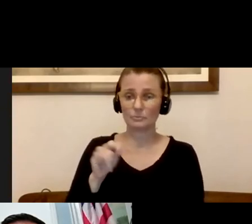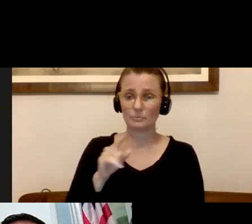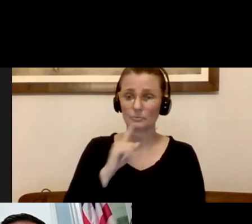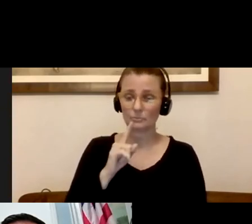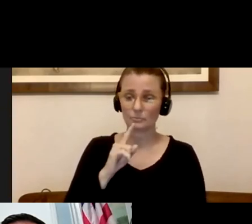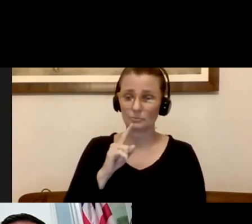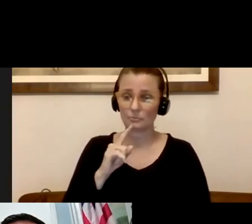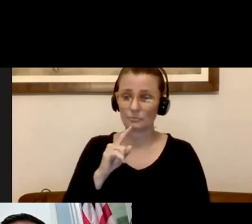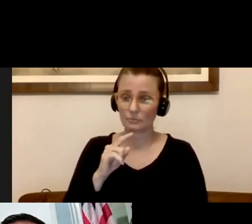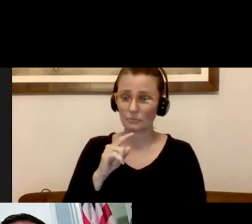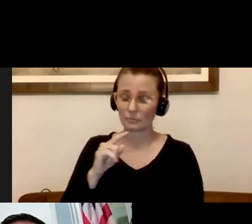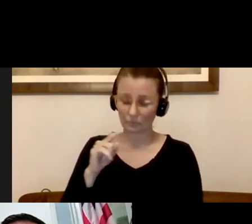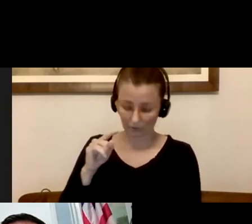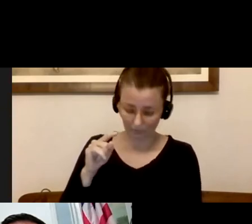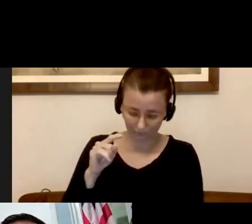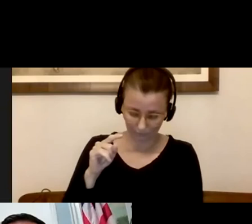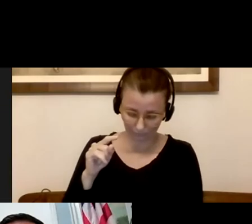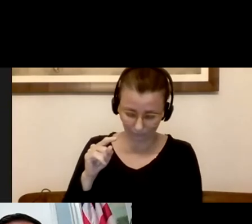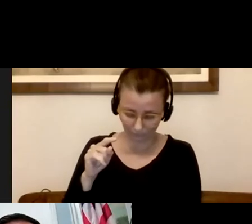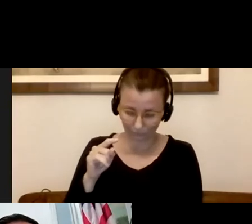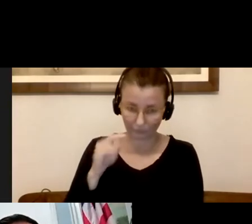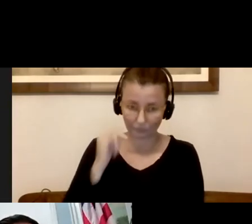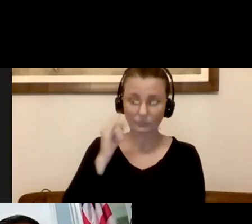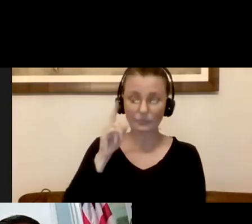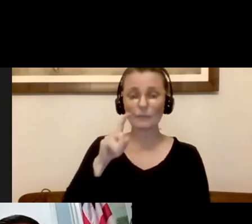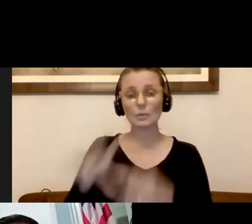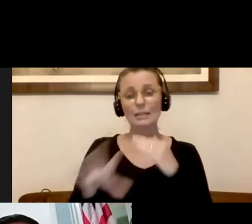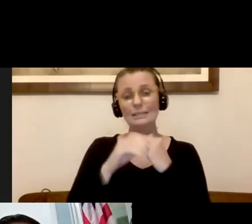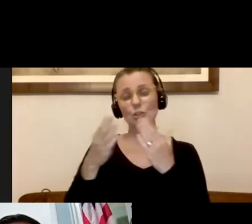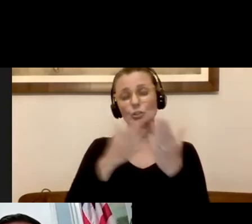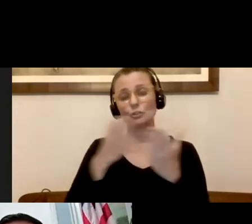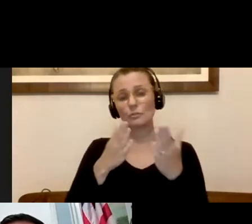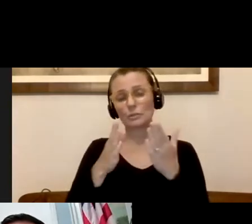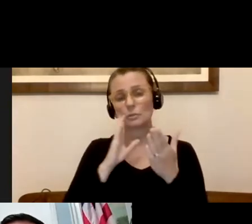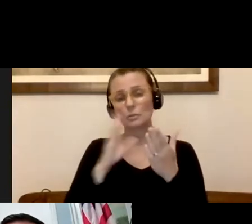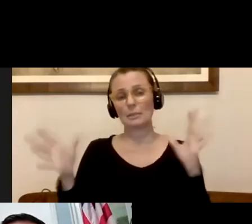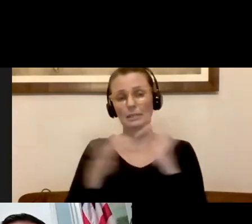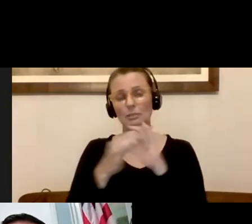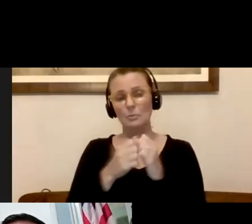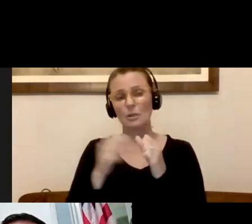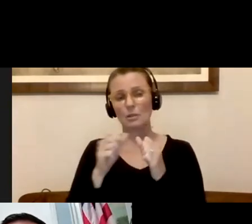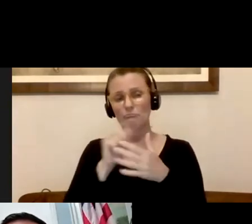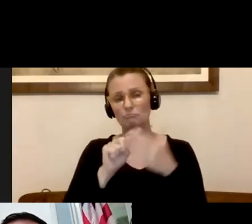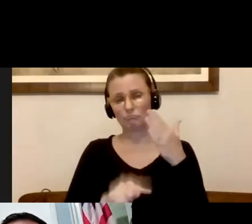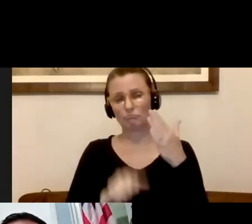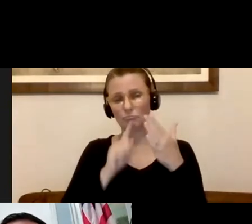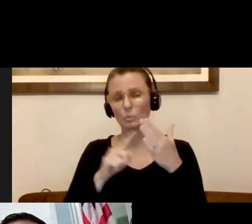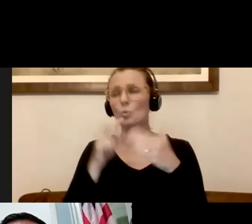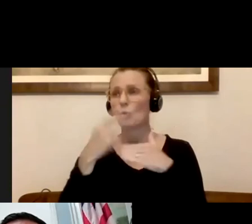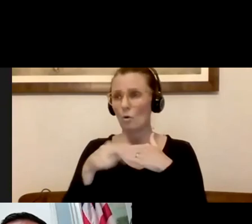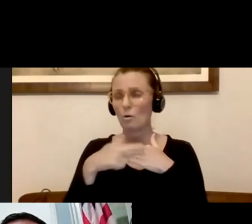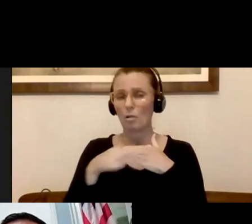access to the services that they need. If you need additional services, we'll get you in connected with all of those things. It is about referral. It's going to